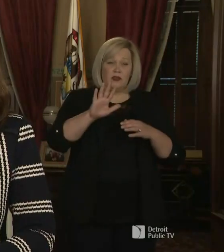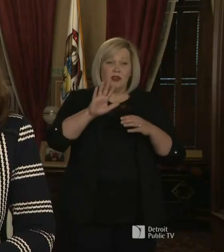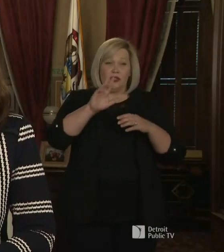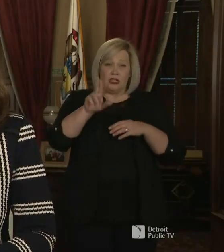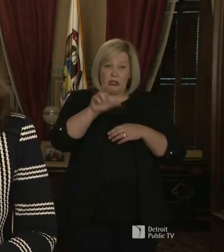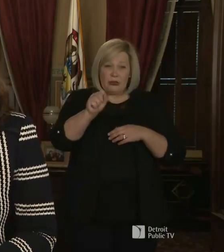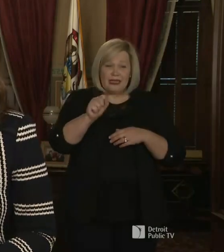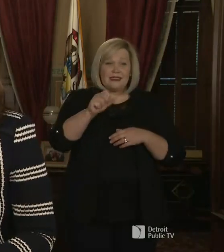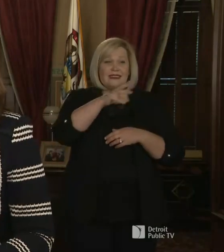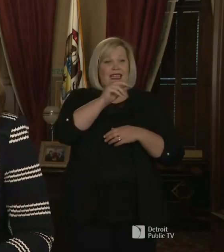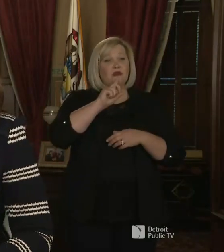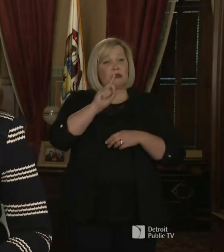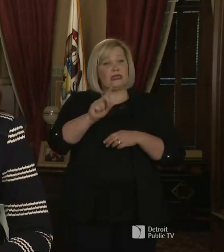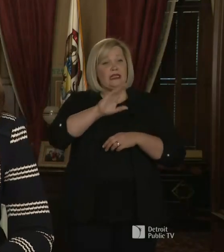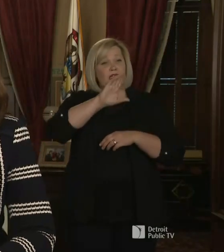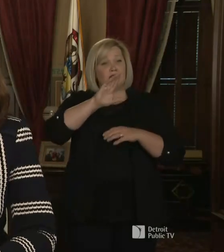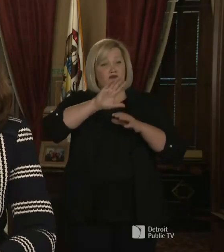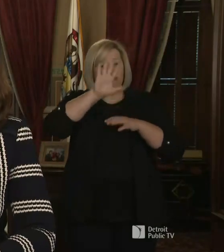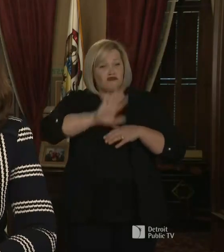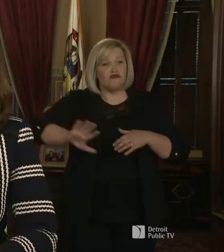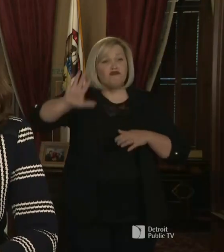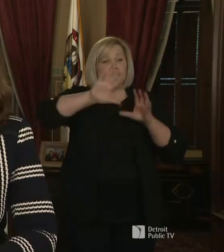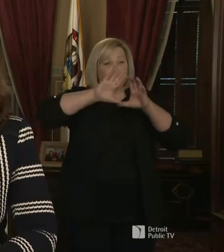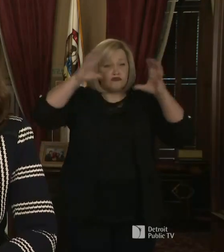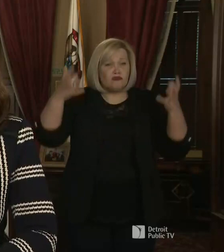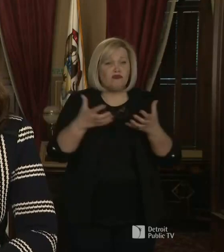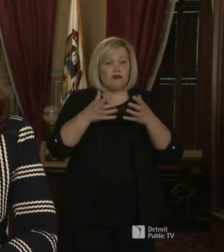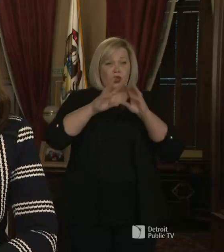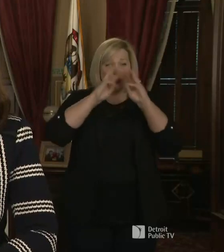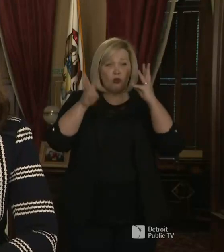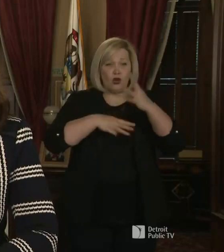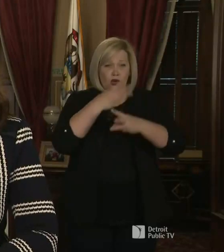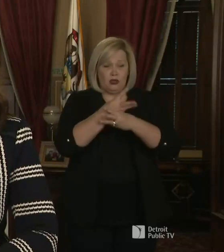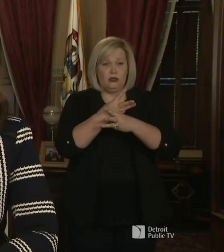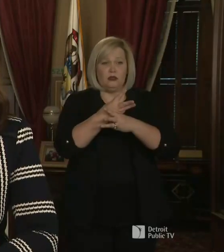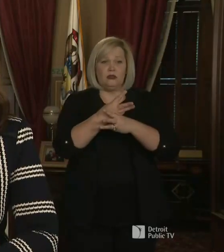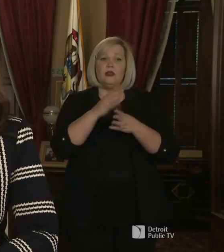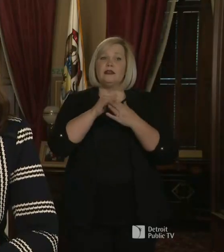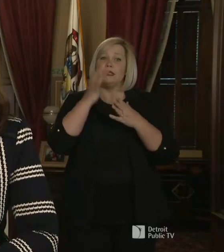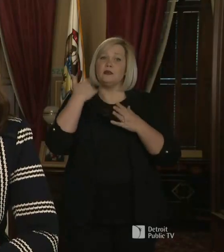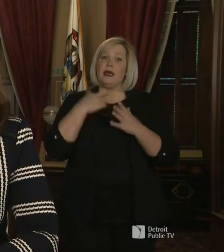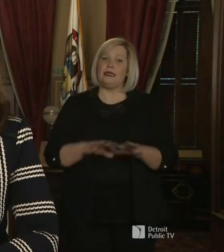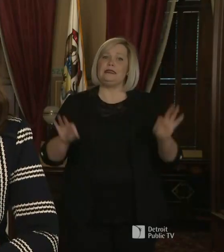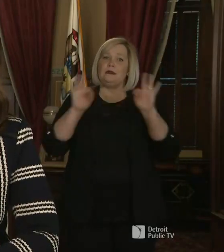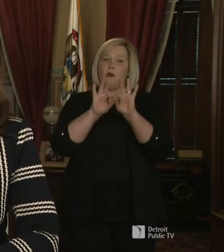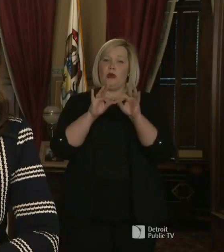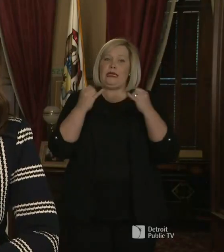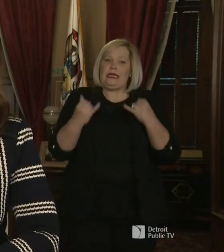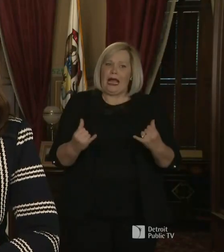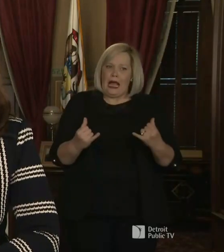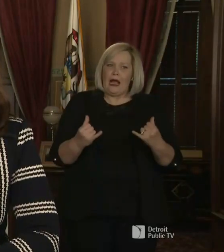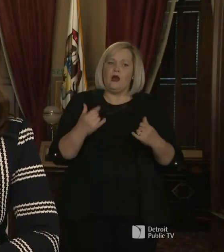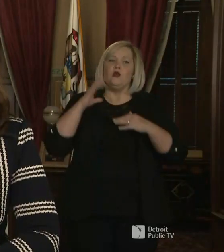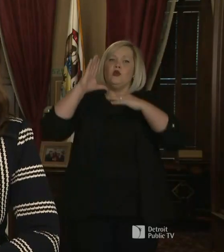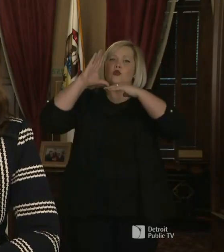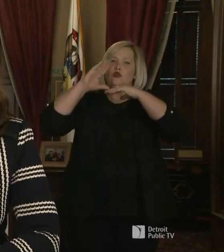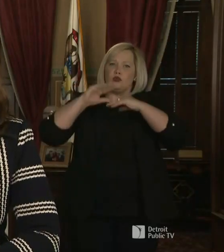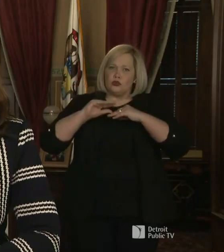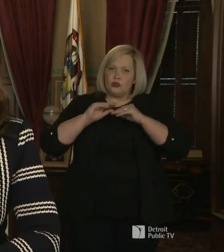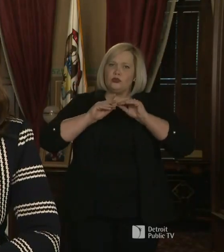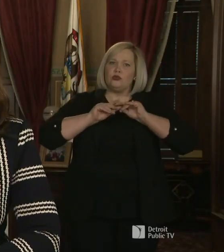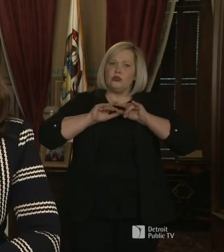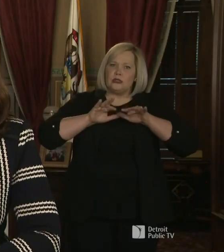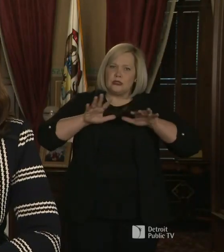that's the case. It's precisely why it's so important that we do everything we can right now to mitigate how long we're confronting this